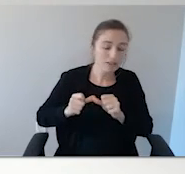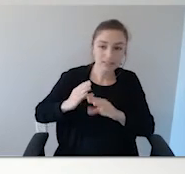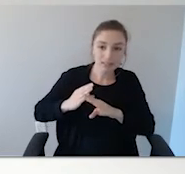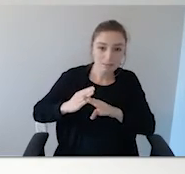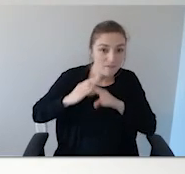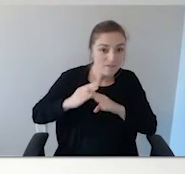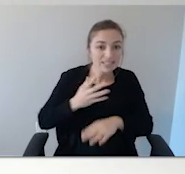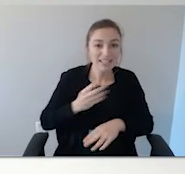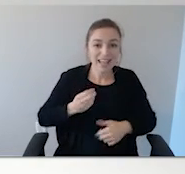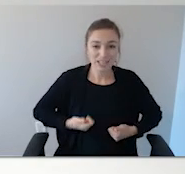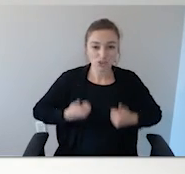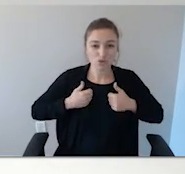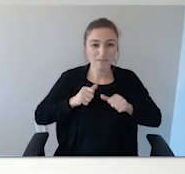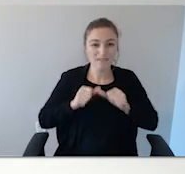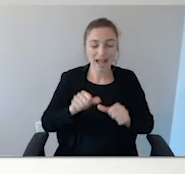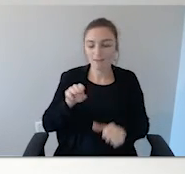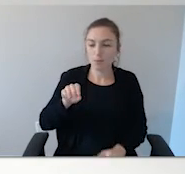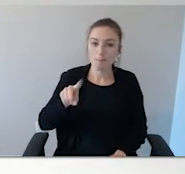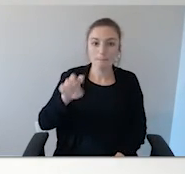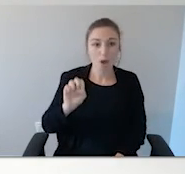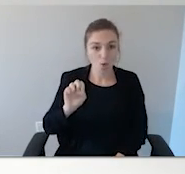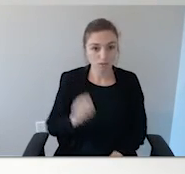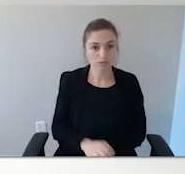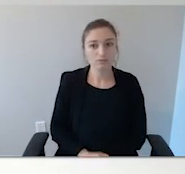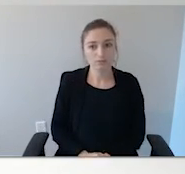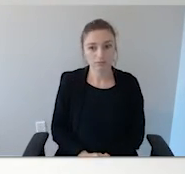I've come home.